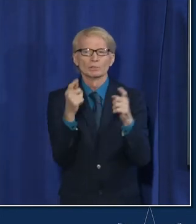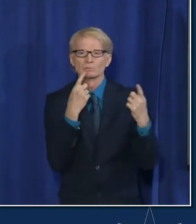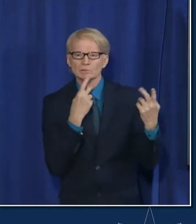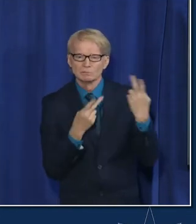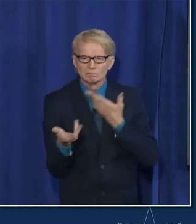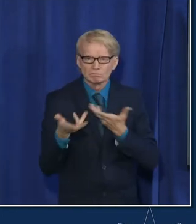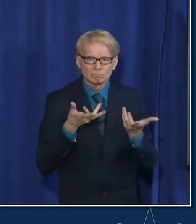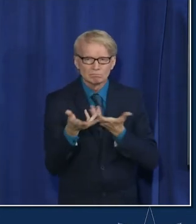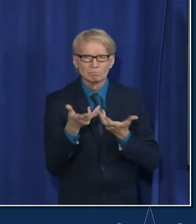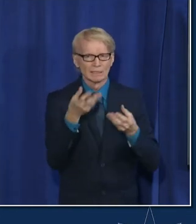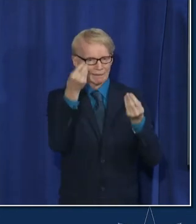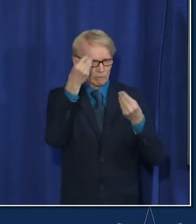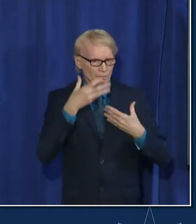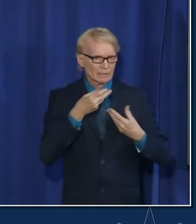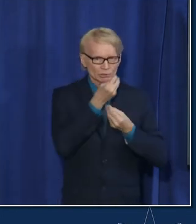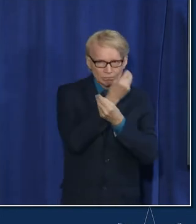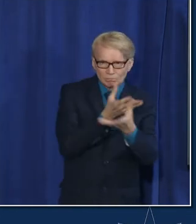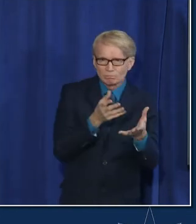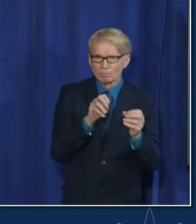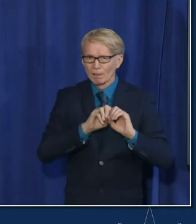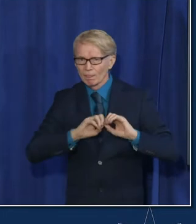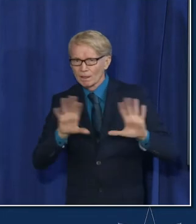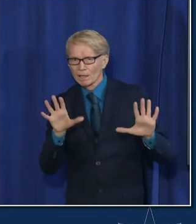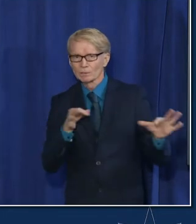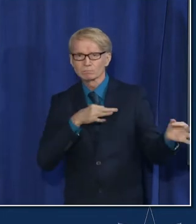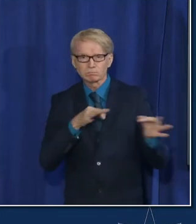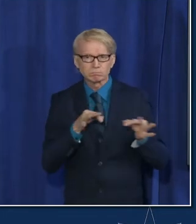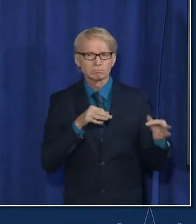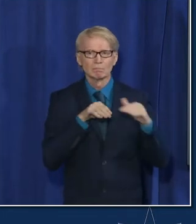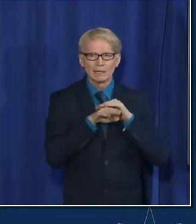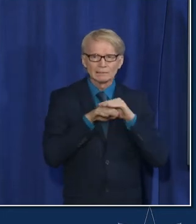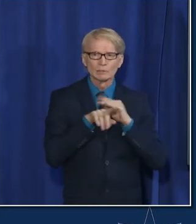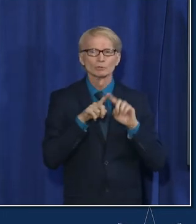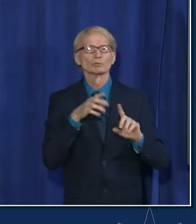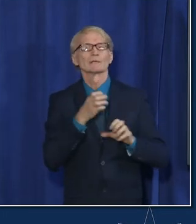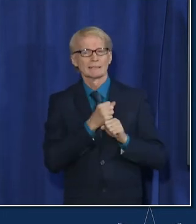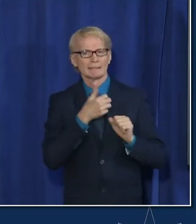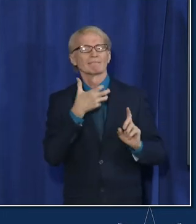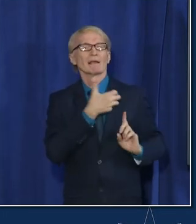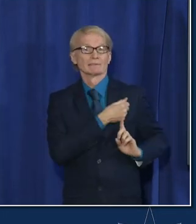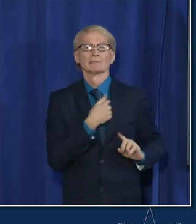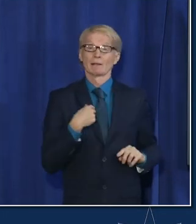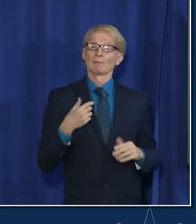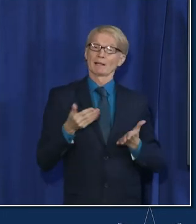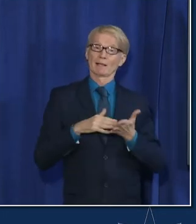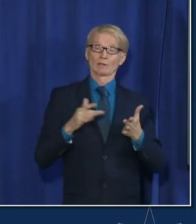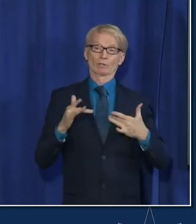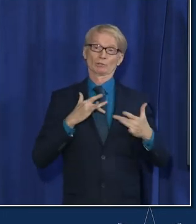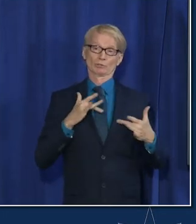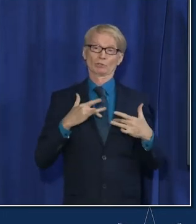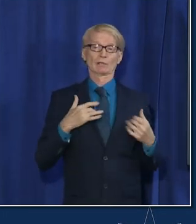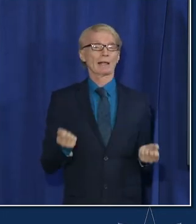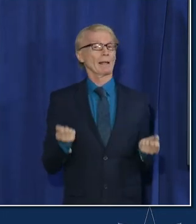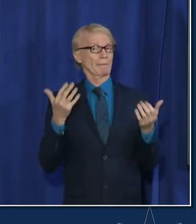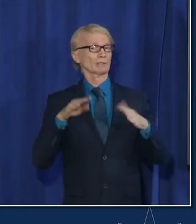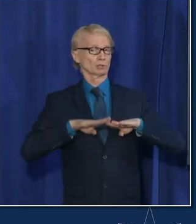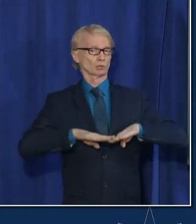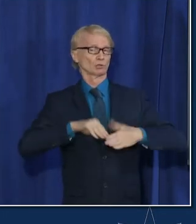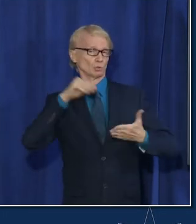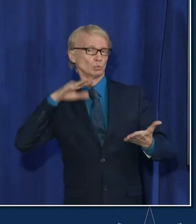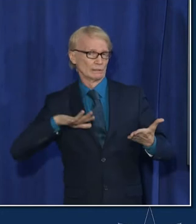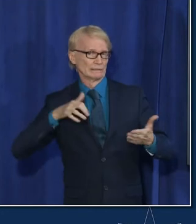just to make sure we get them the information get them access but again i feel very comfortable i'm still very concerned again on the percentages of our students i still